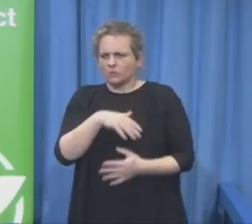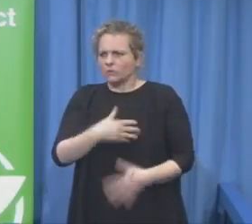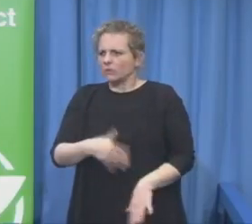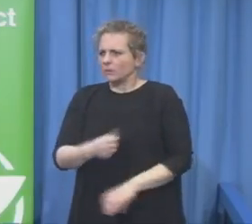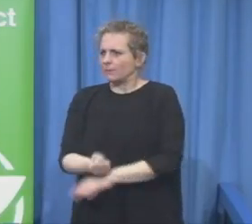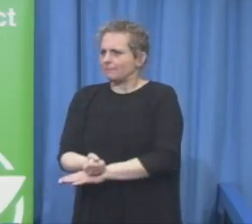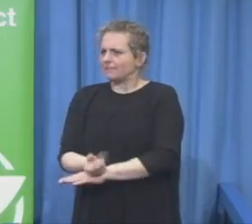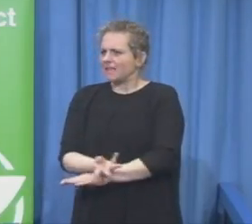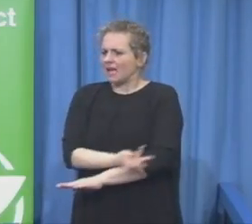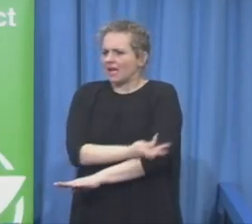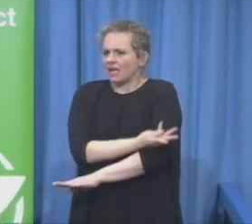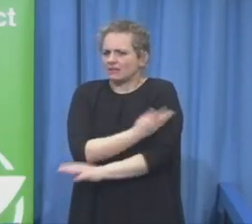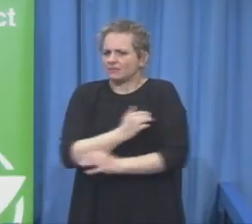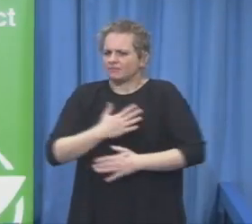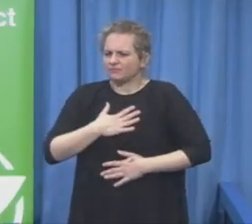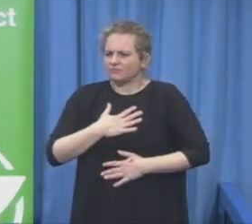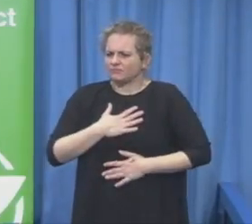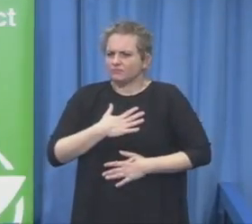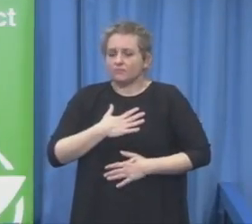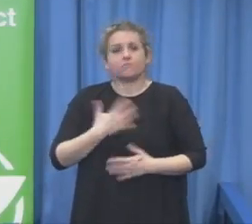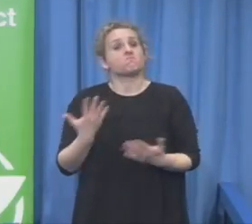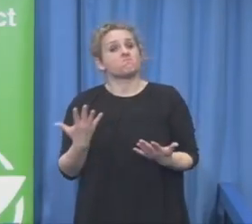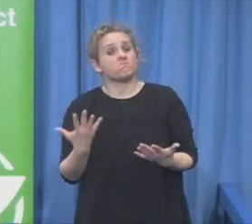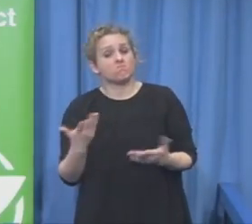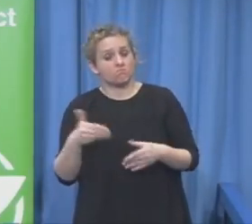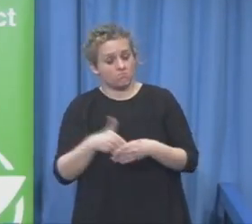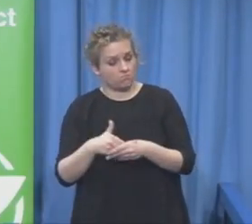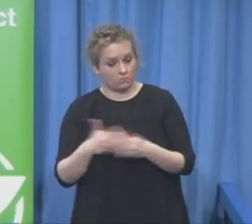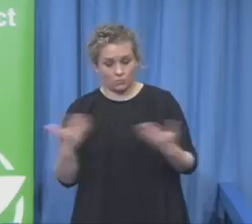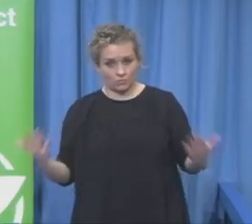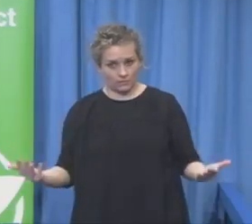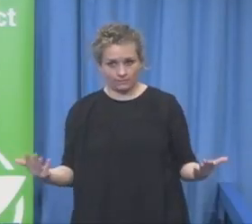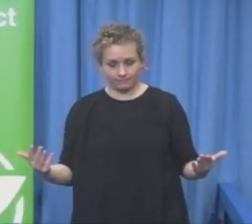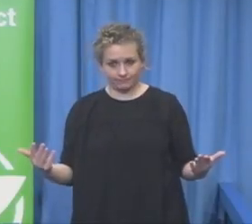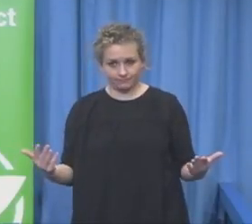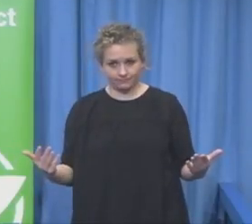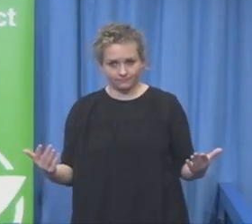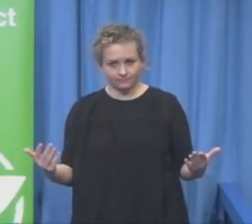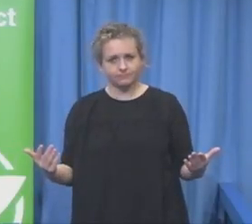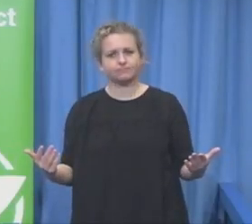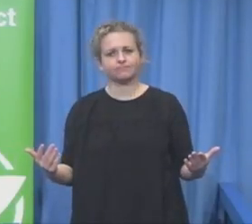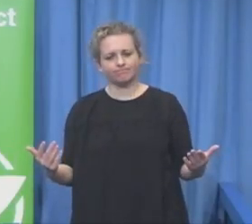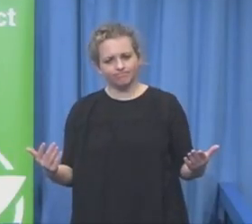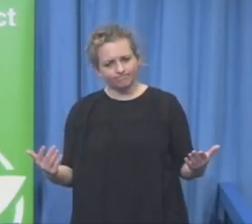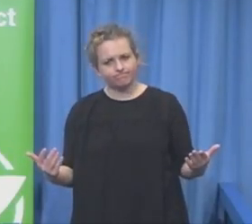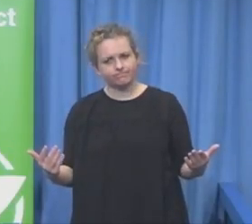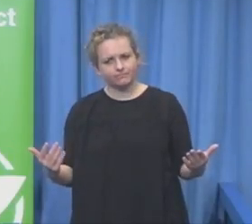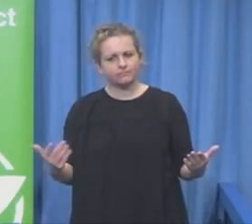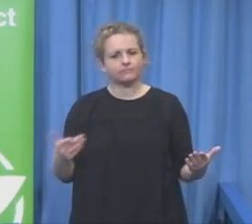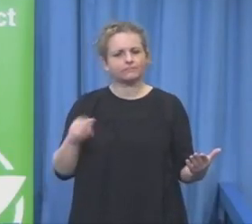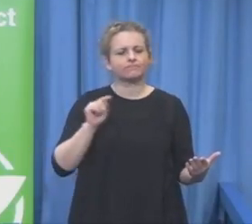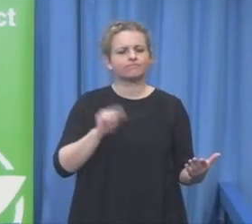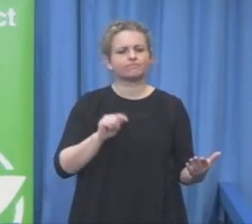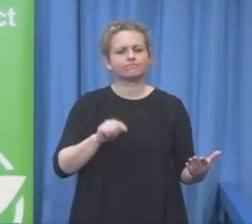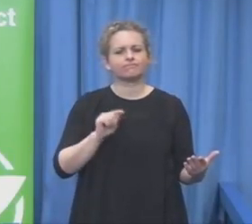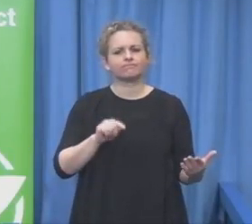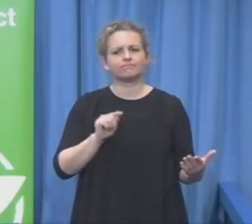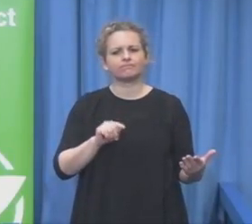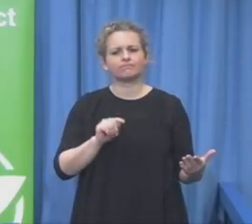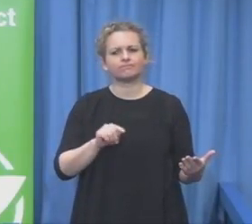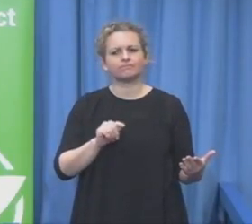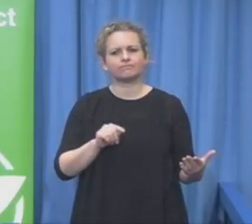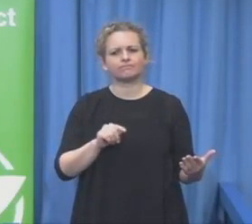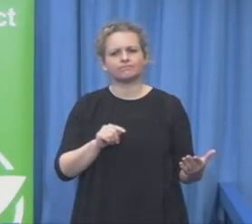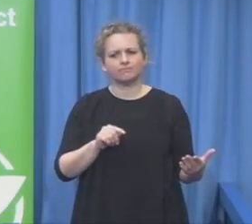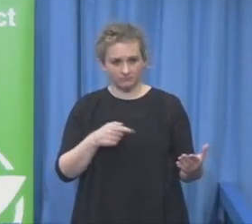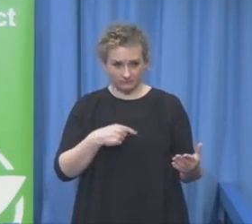questionnaires which are not really linked to vocational psychological theories, not well based on the